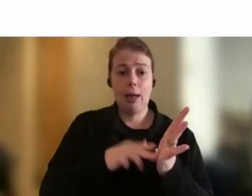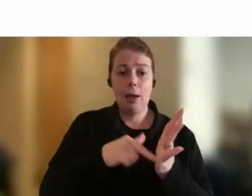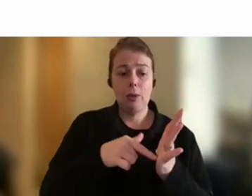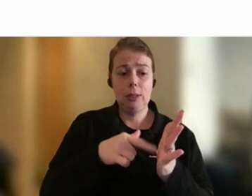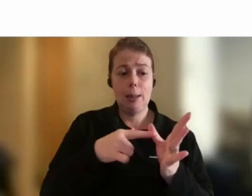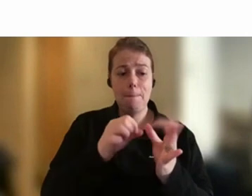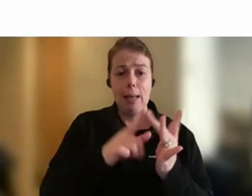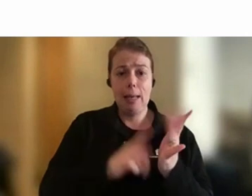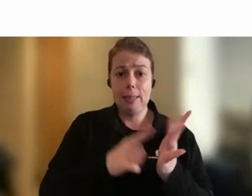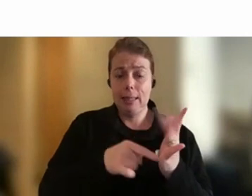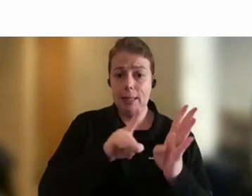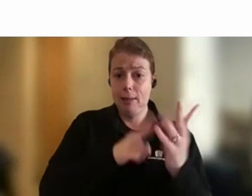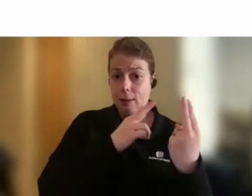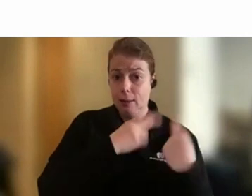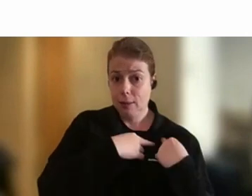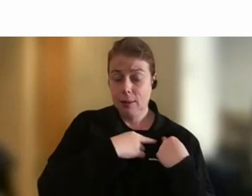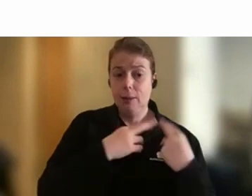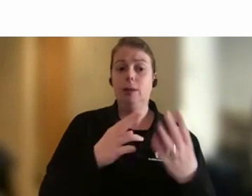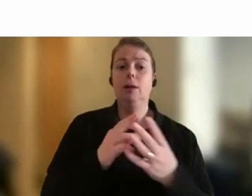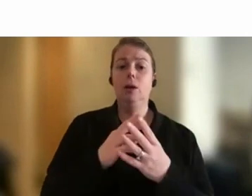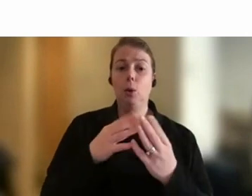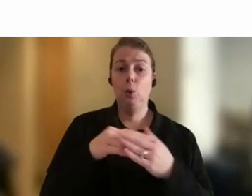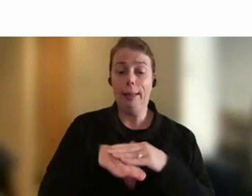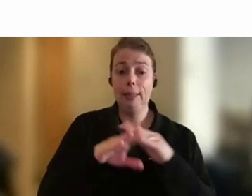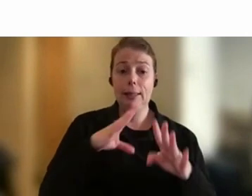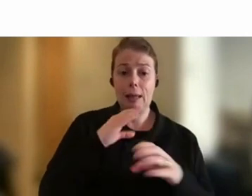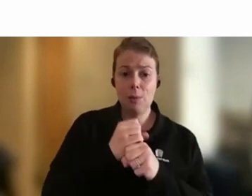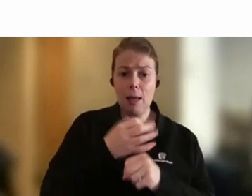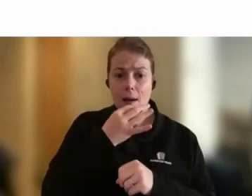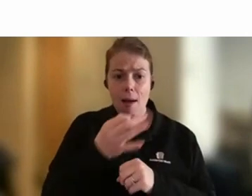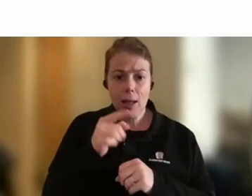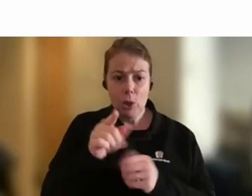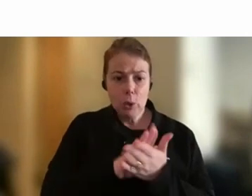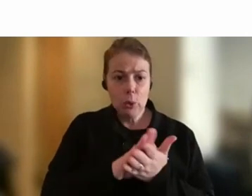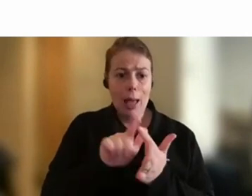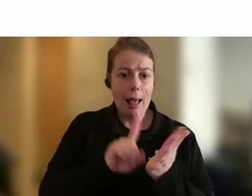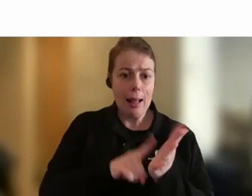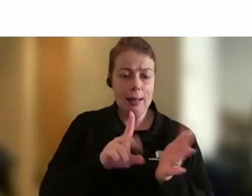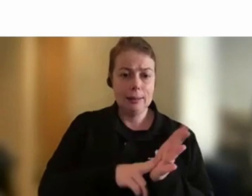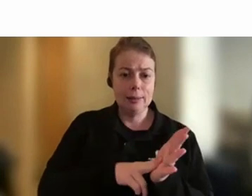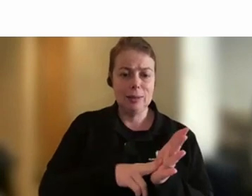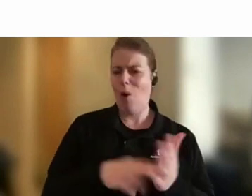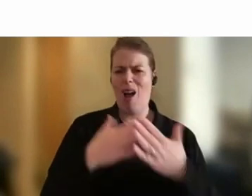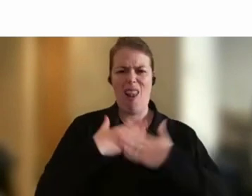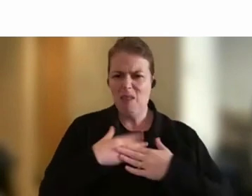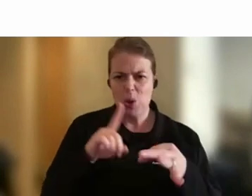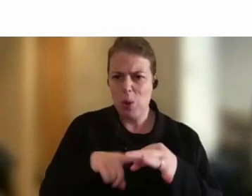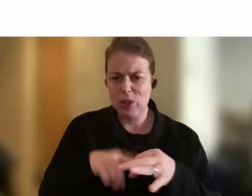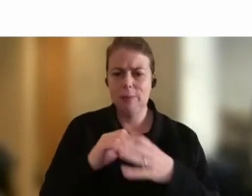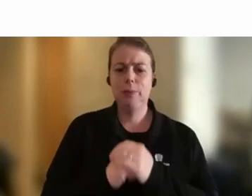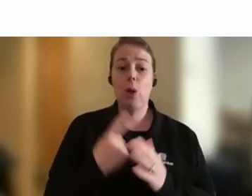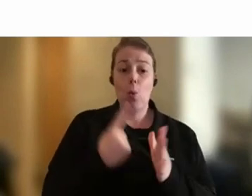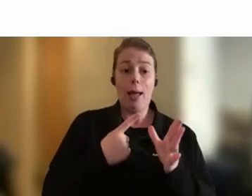with Helen on this one. Oh, I love this question. So thank you again, whoever asked that. 1-A-P